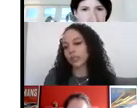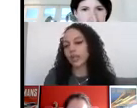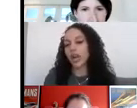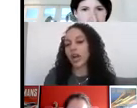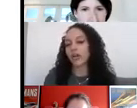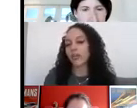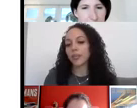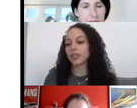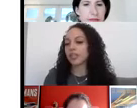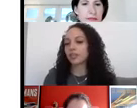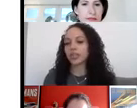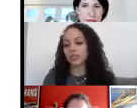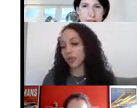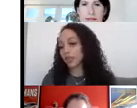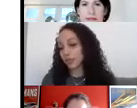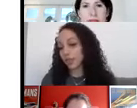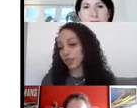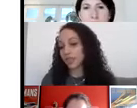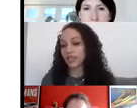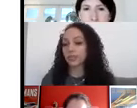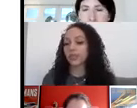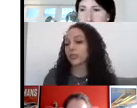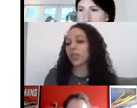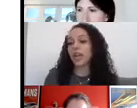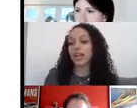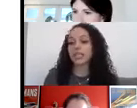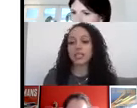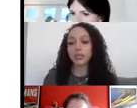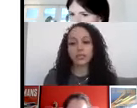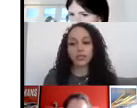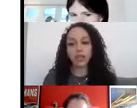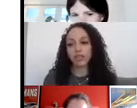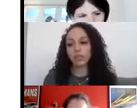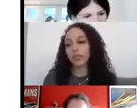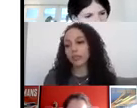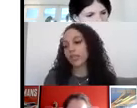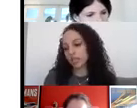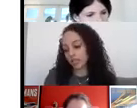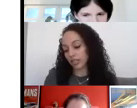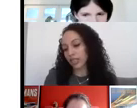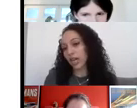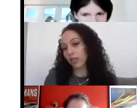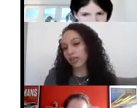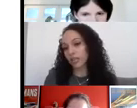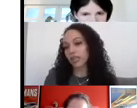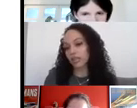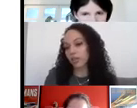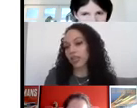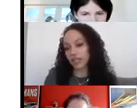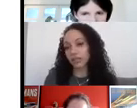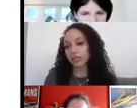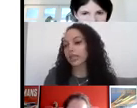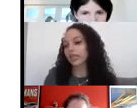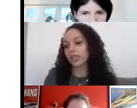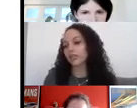reviewing, um, because there's always different ways of doing things that, you know, and it is a bit of trial and error, but at the minute that's, that's how our random selection